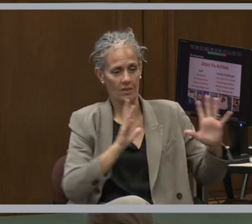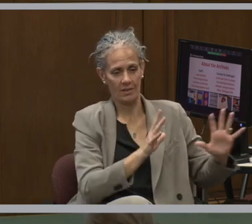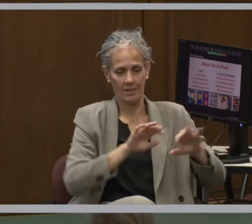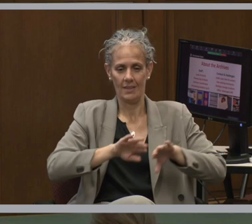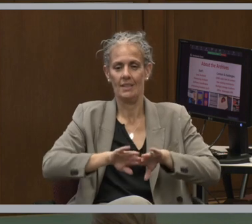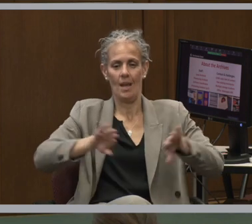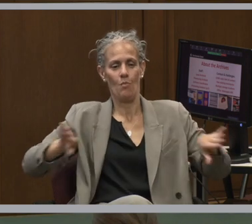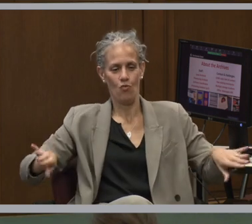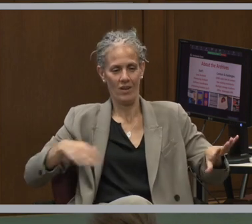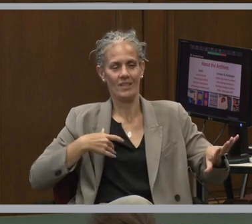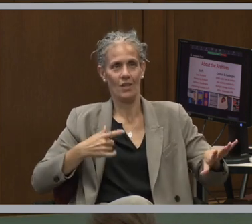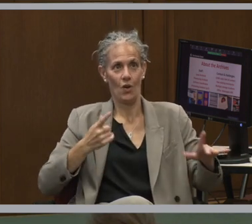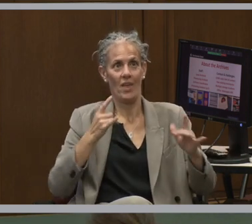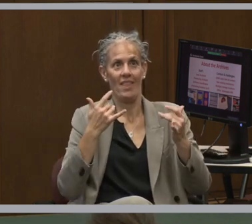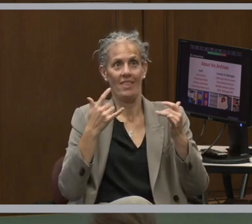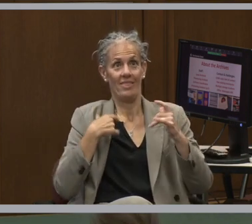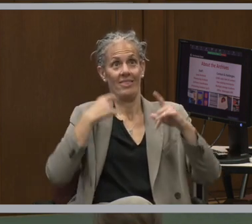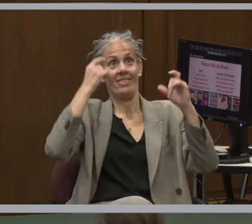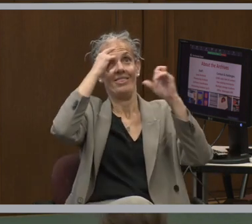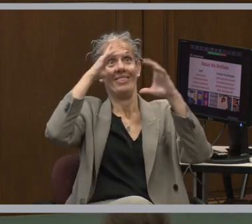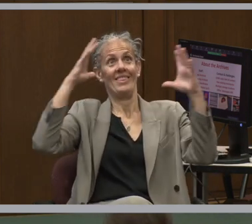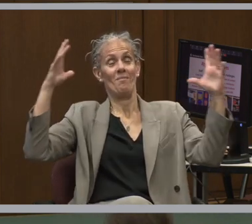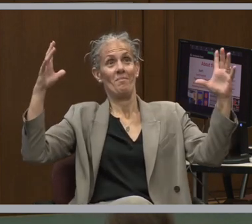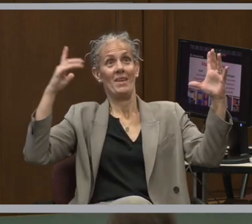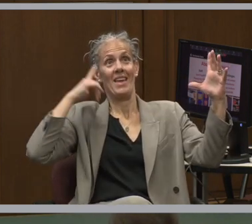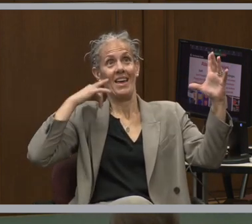thinking big and trying to consolidate even further.